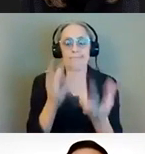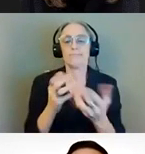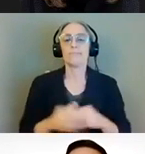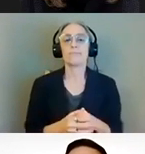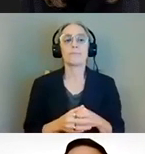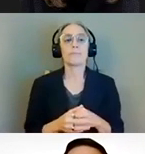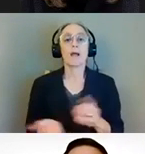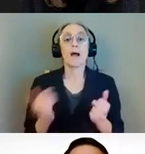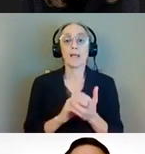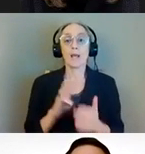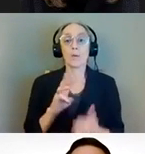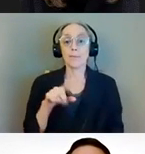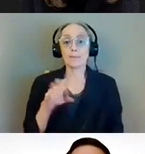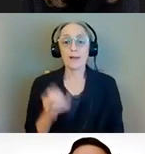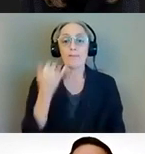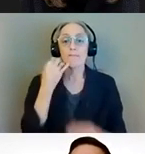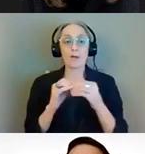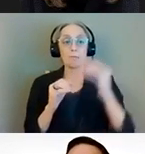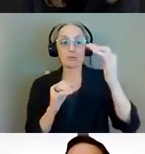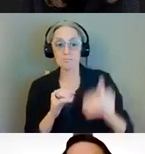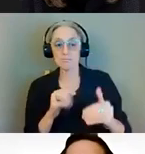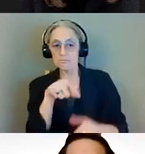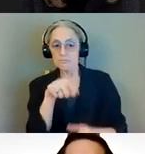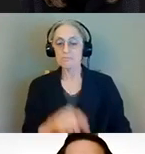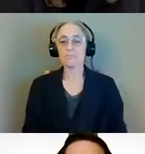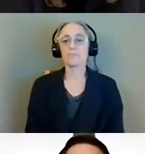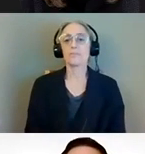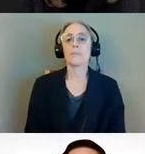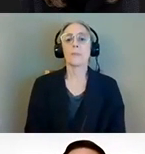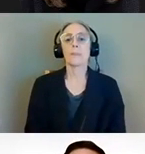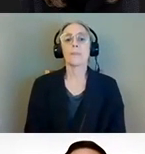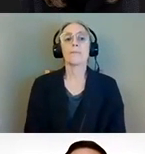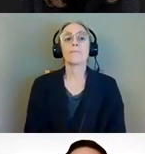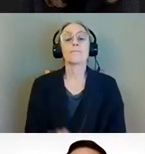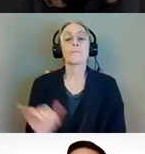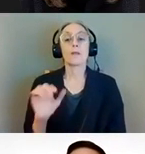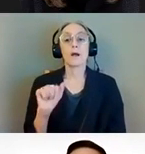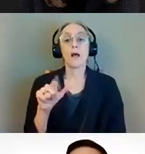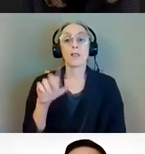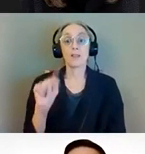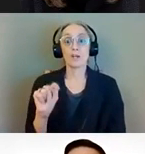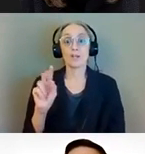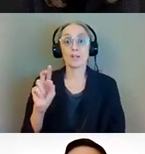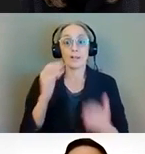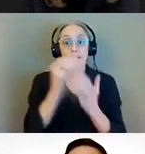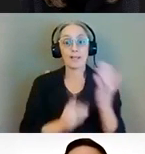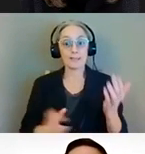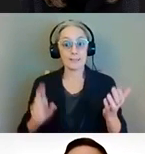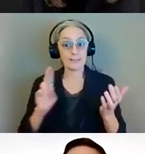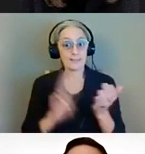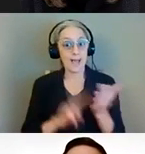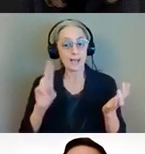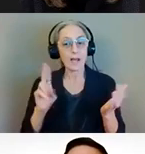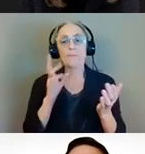website phone number information uh again emphasize that signing up for alerts is the best way to just get uh the